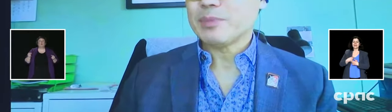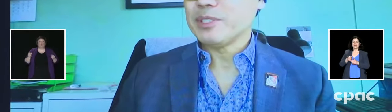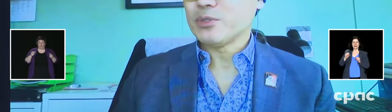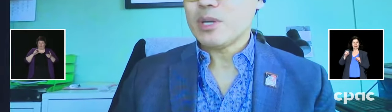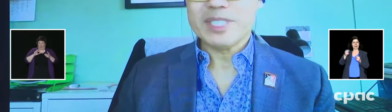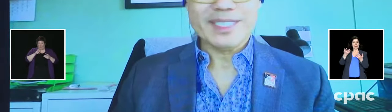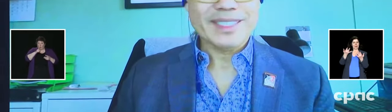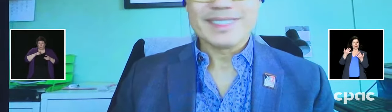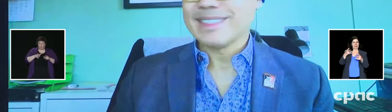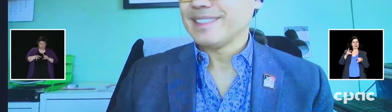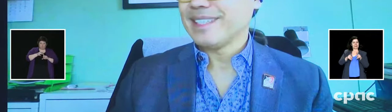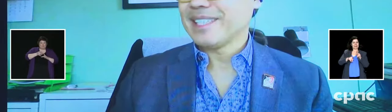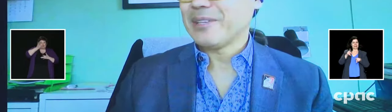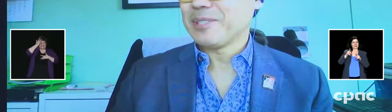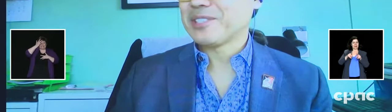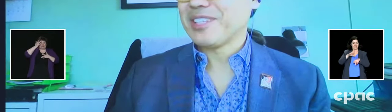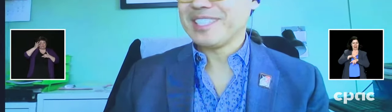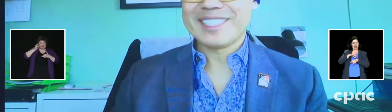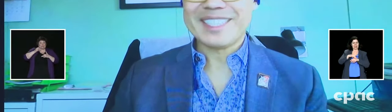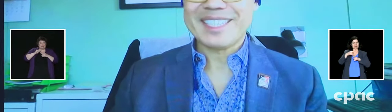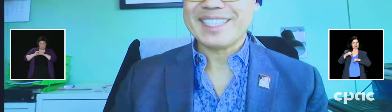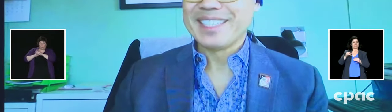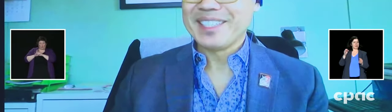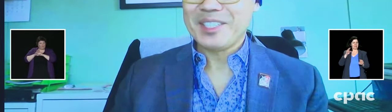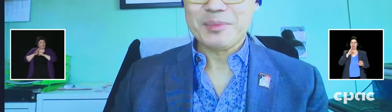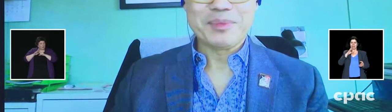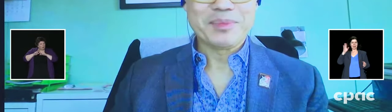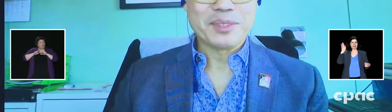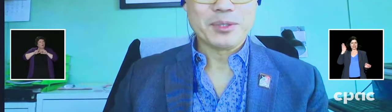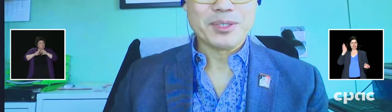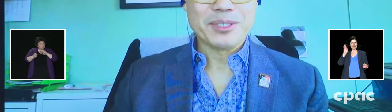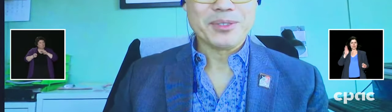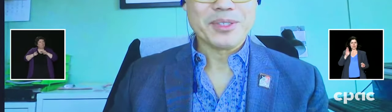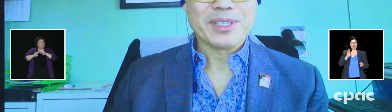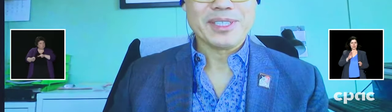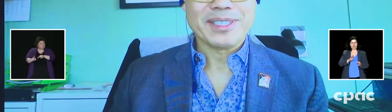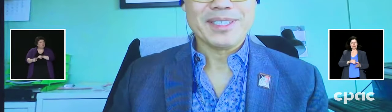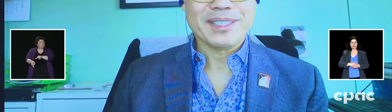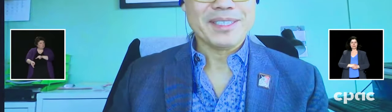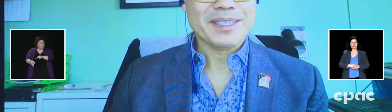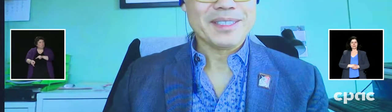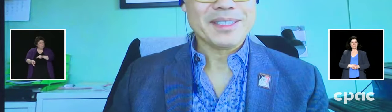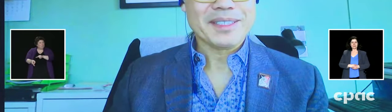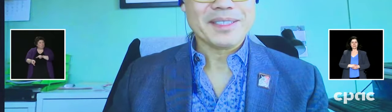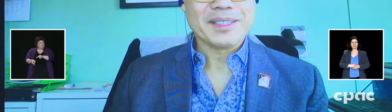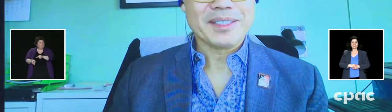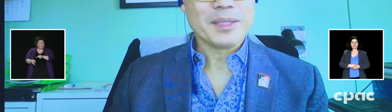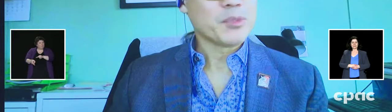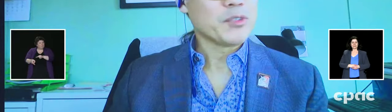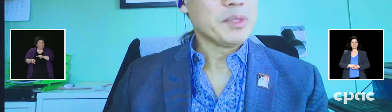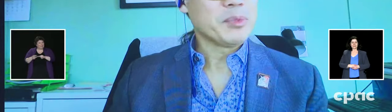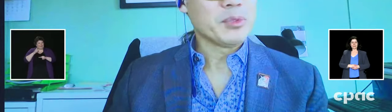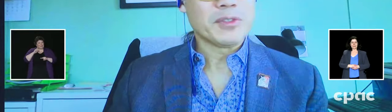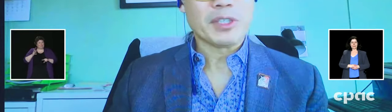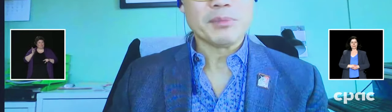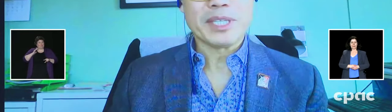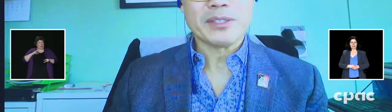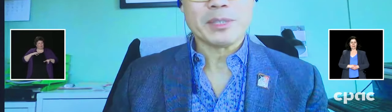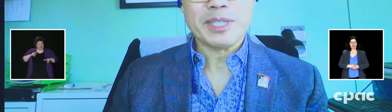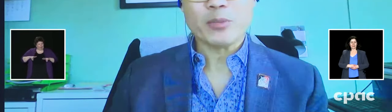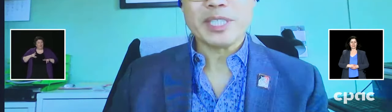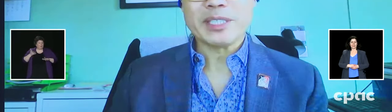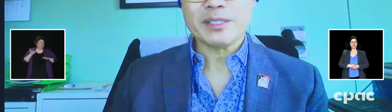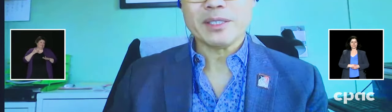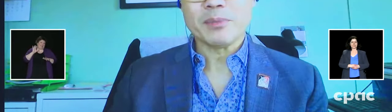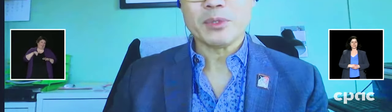been dropping. And as I was trying to say earlier, the number of people who have gotten